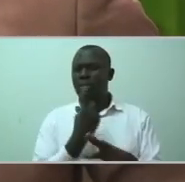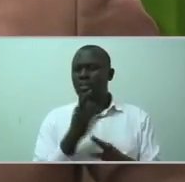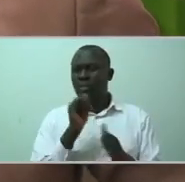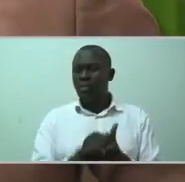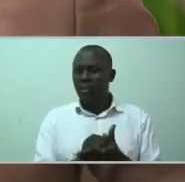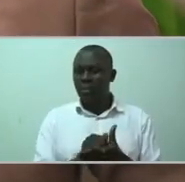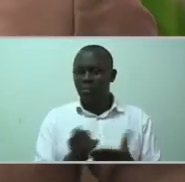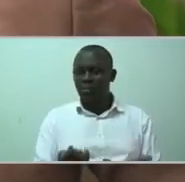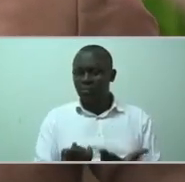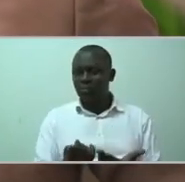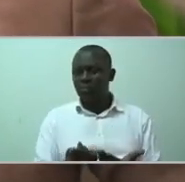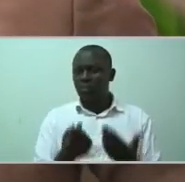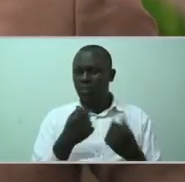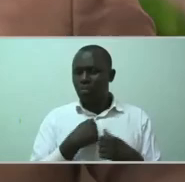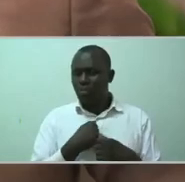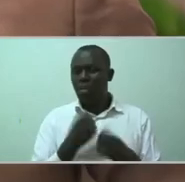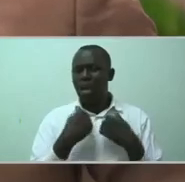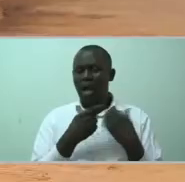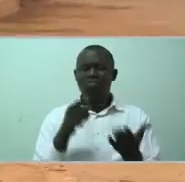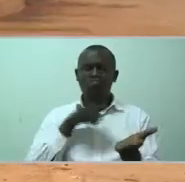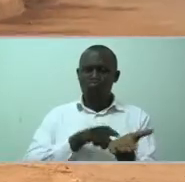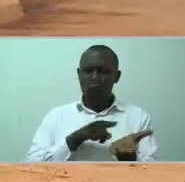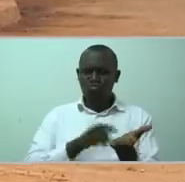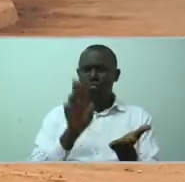I'm into drugs.